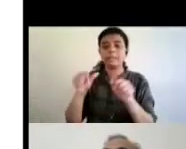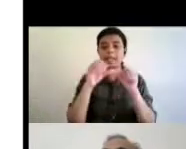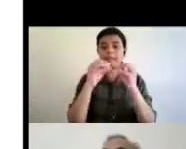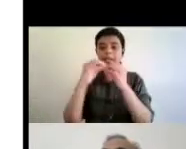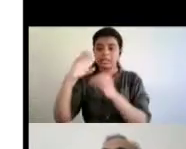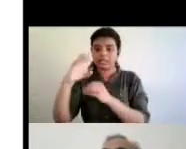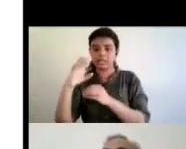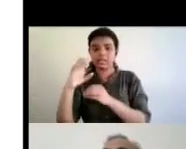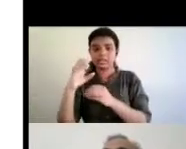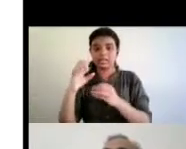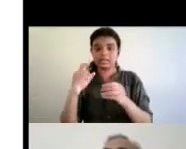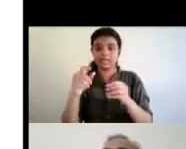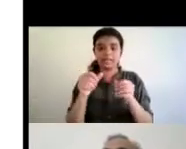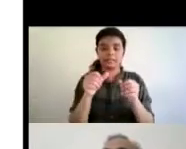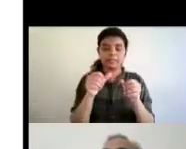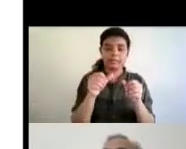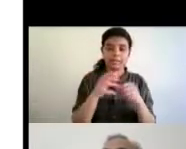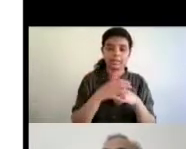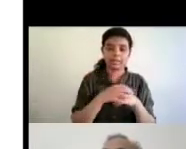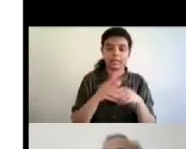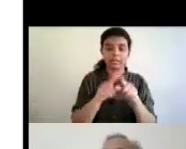being which is called inclusive